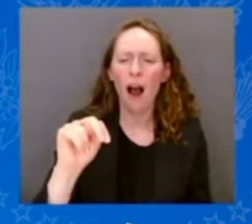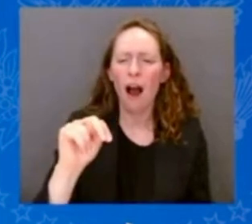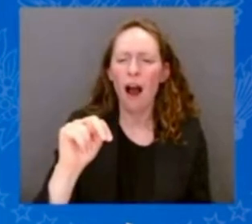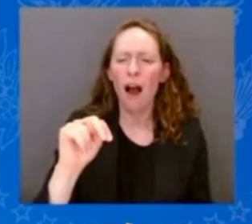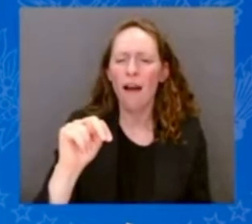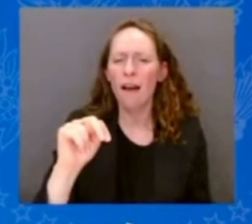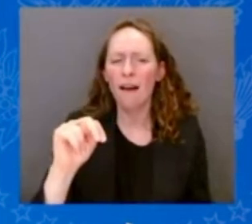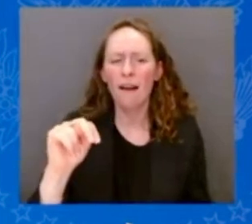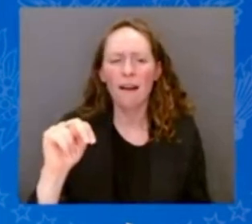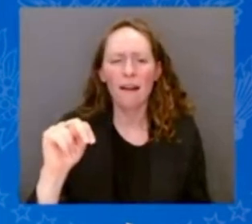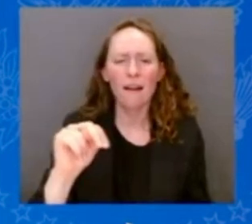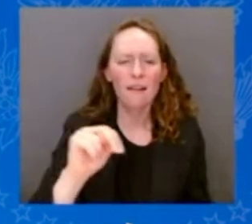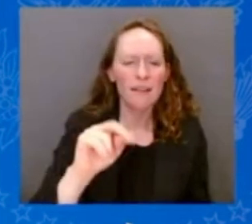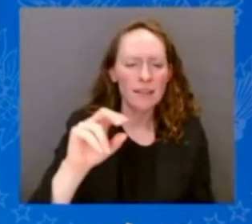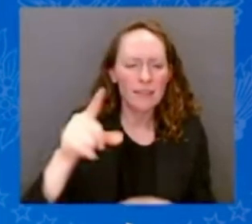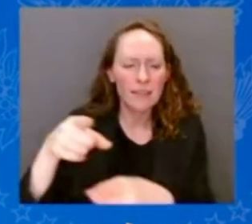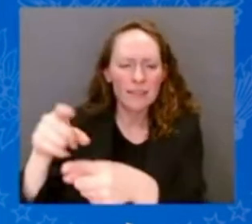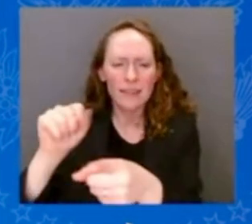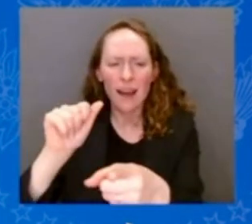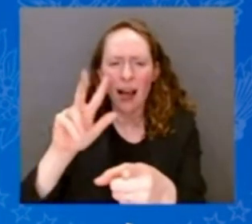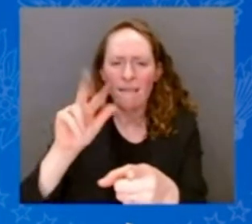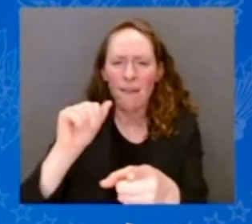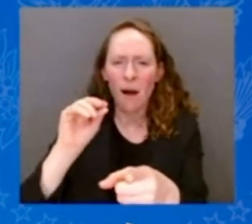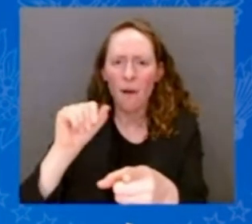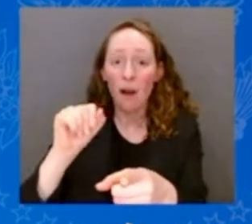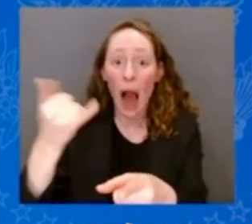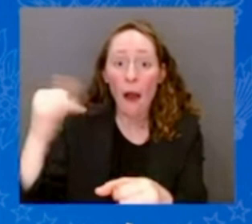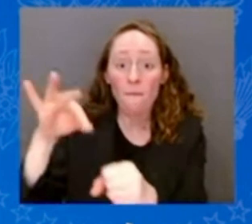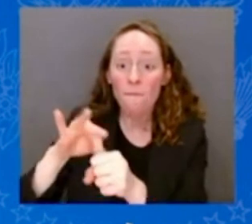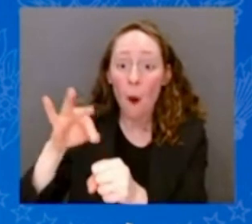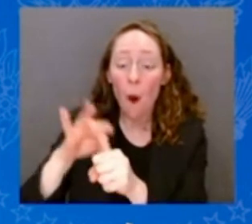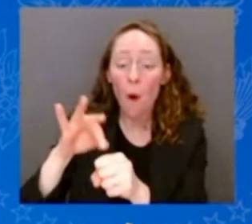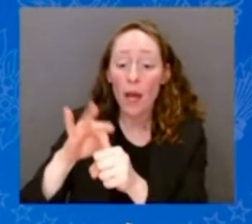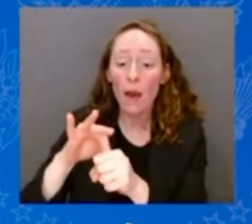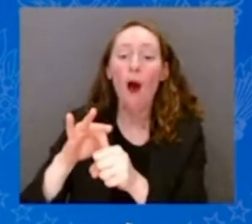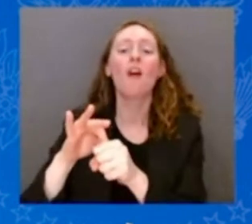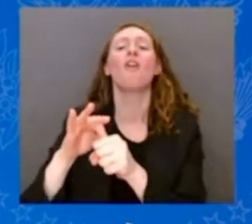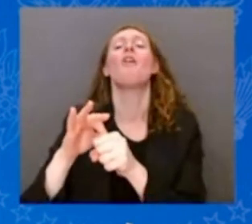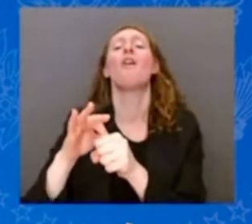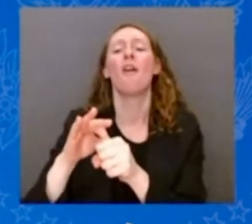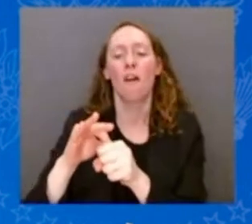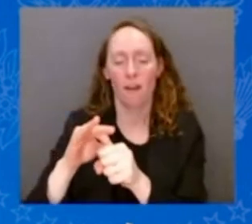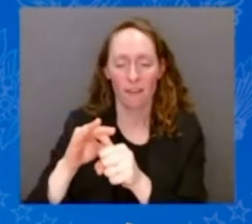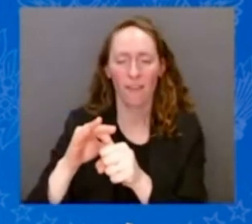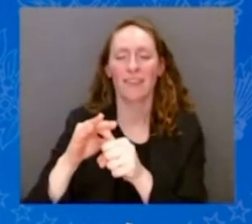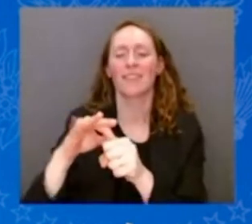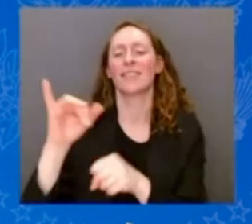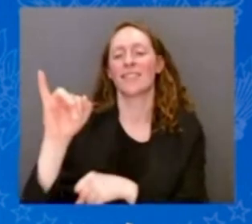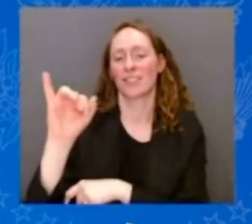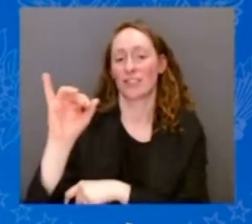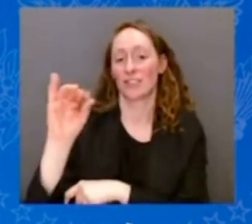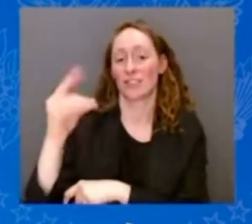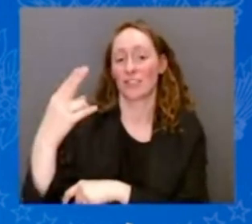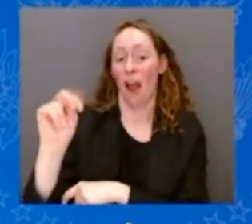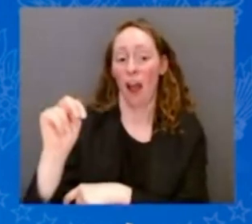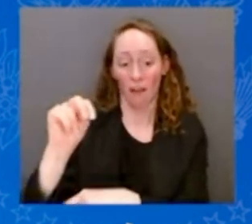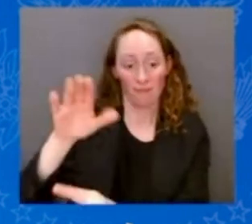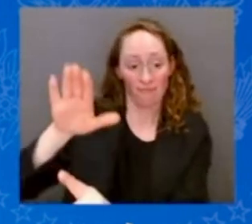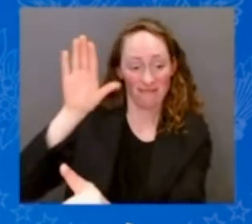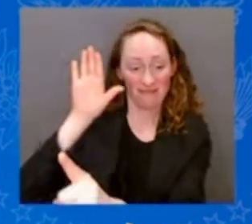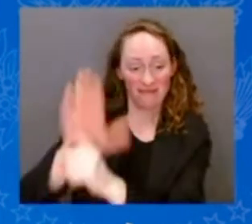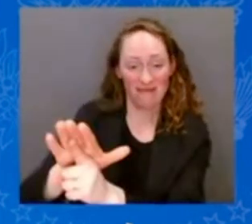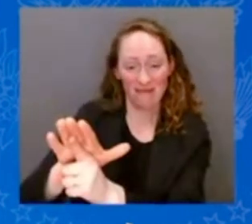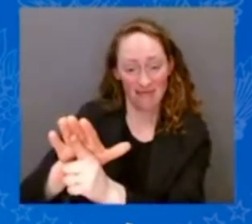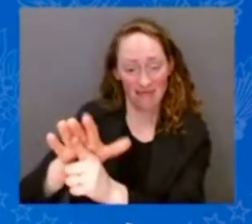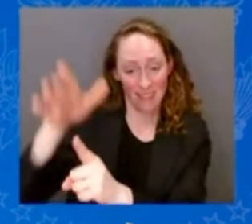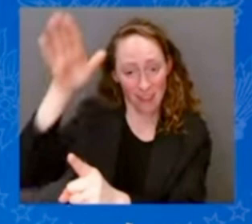Oh, he went to vote? Well, John Sarbanes' dad, Paul, was hard to believe a junior